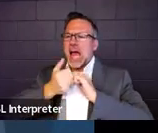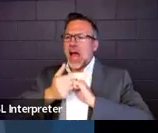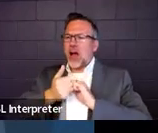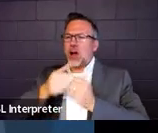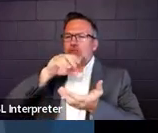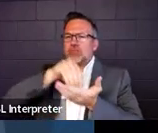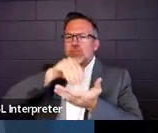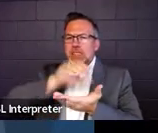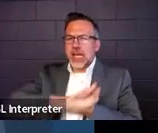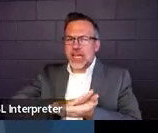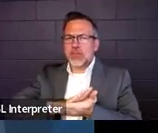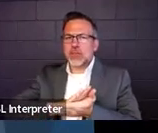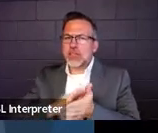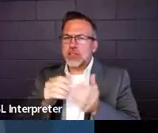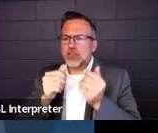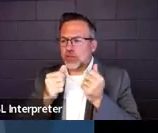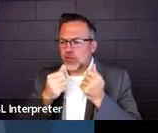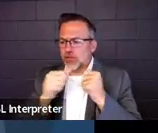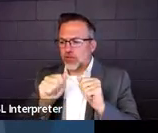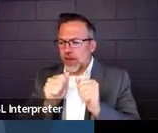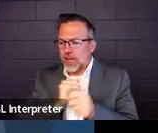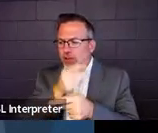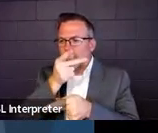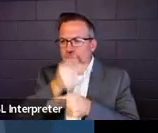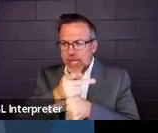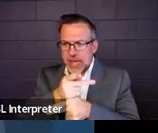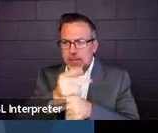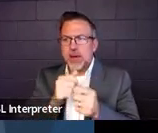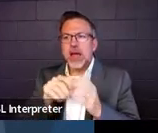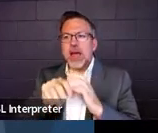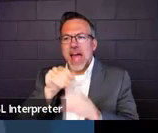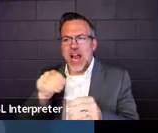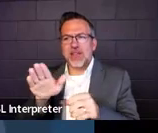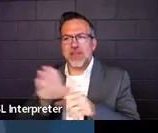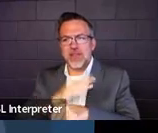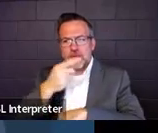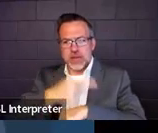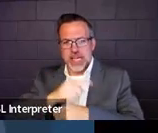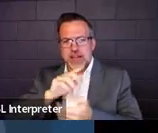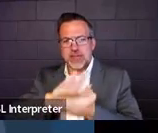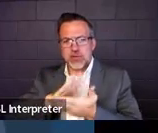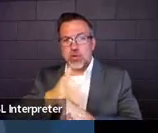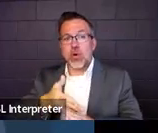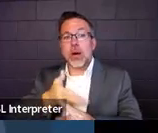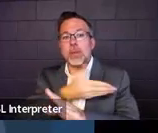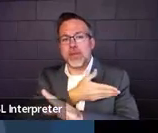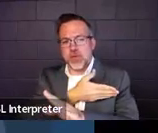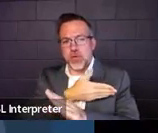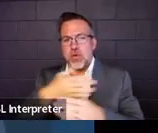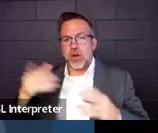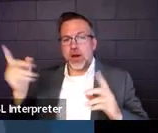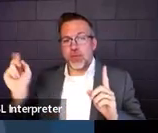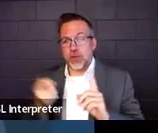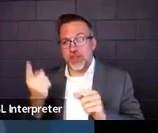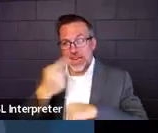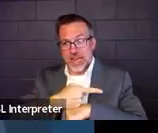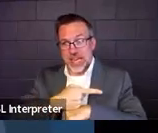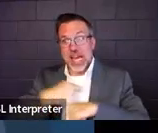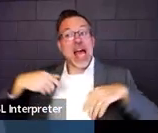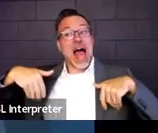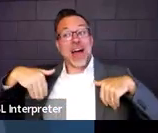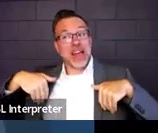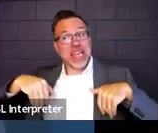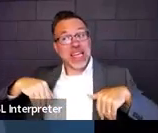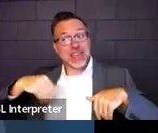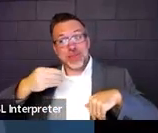efforts to keep a child on a full day of school prior to placing them on an abbreviated day? This might get your question because I didn't give you the answer to